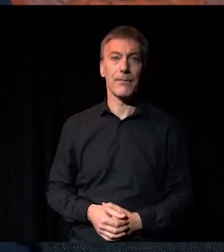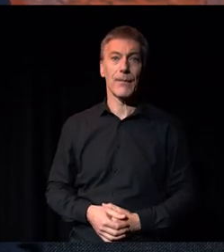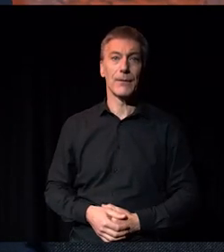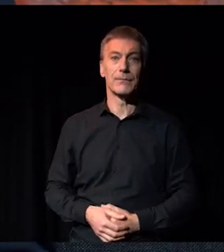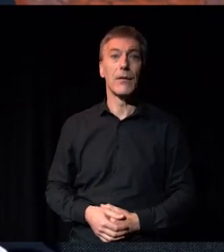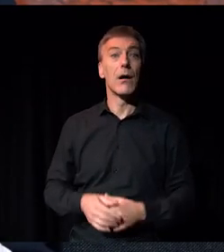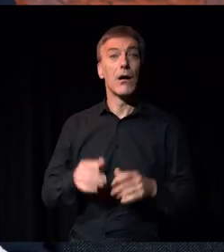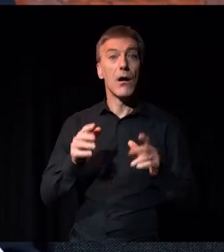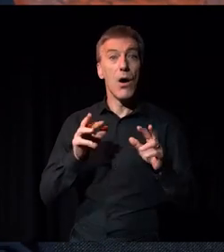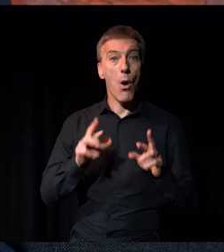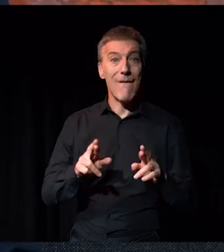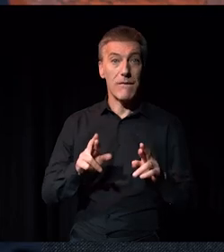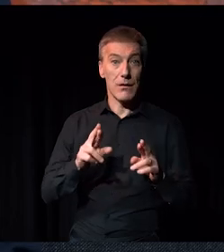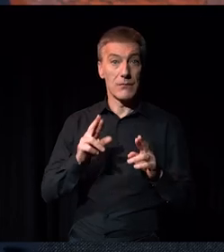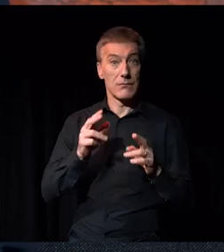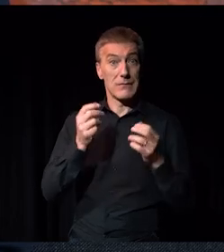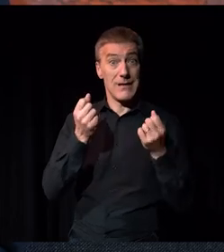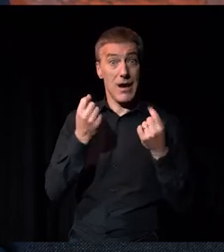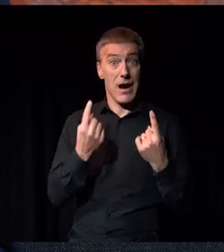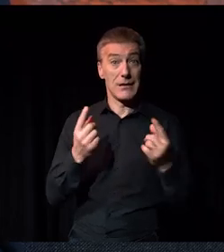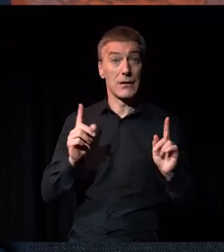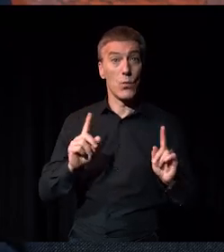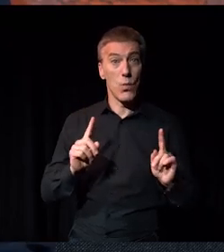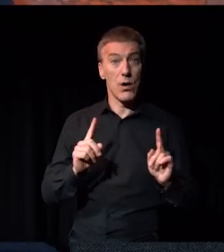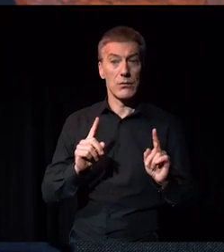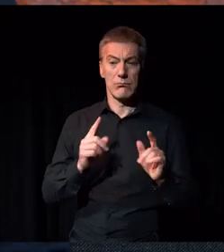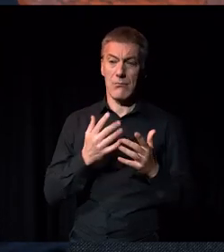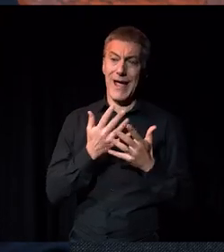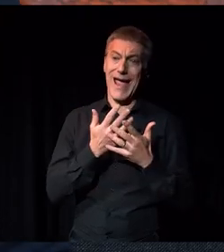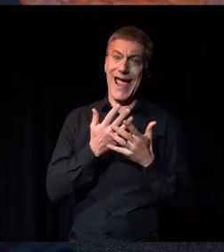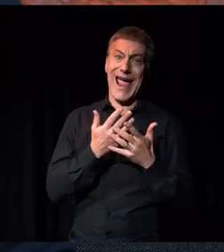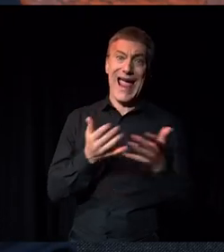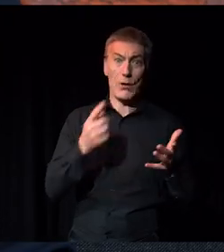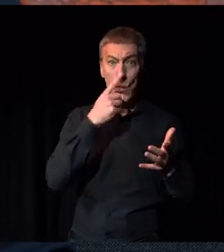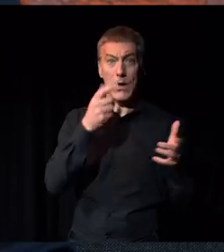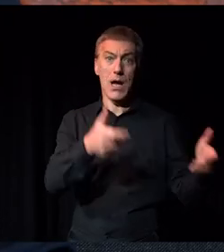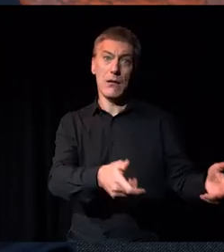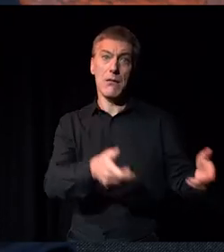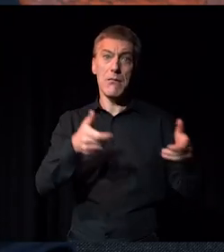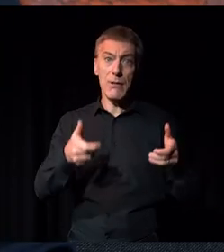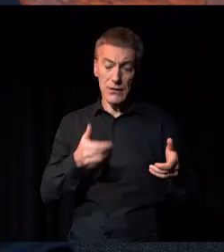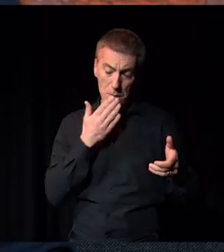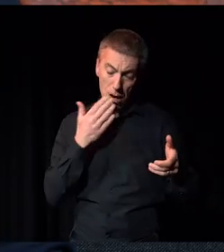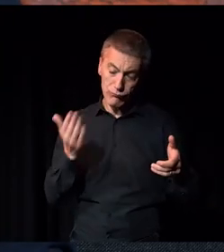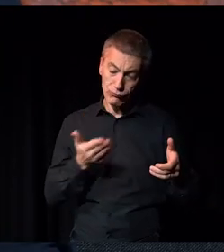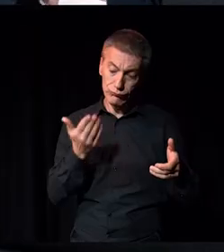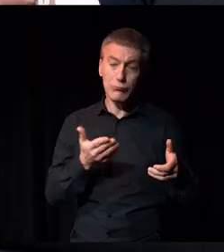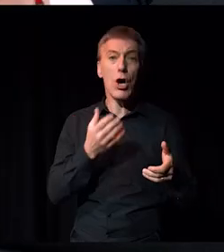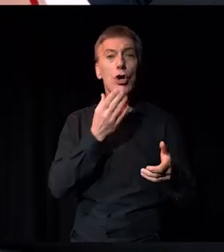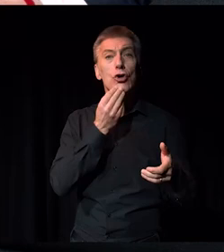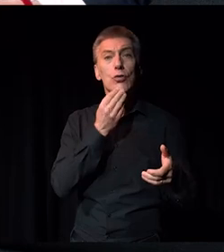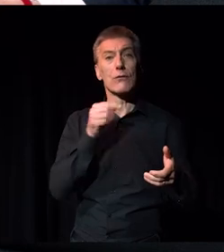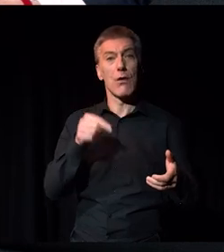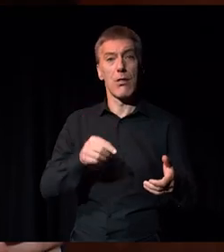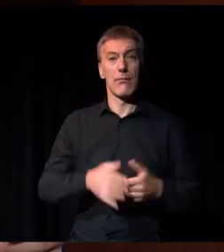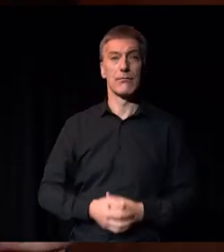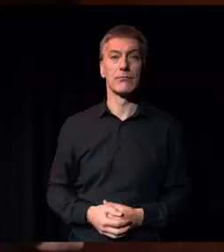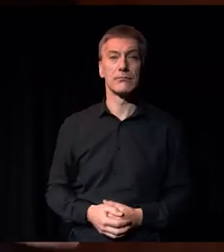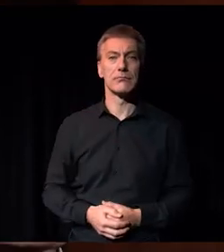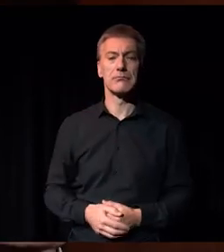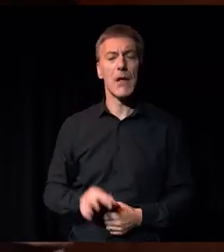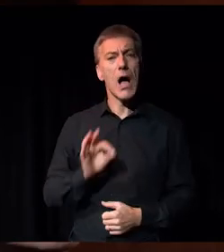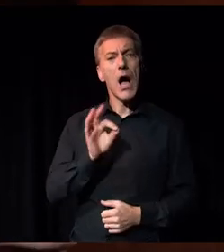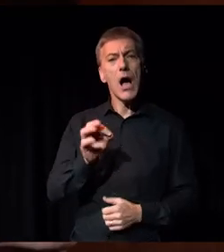And hopefully the idea is that anybody can pick this up and find something of value for them. And can you tell us a bit about